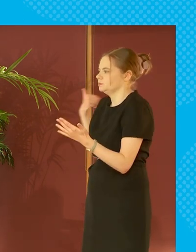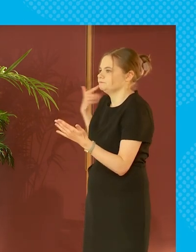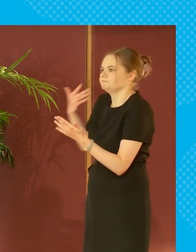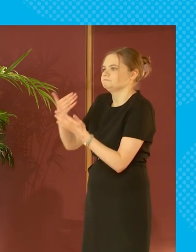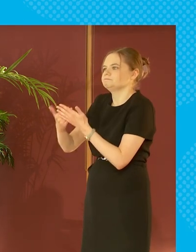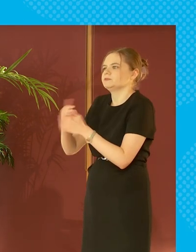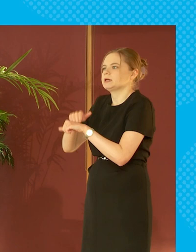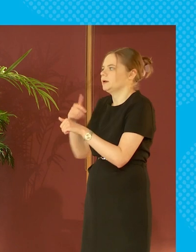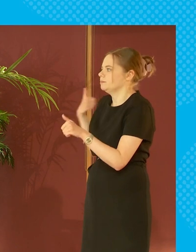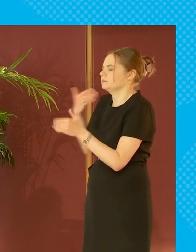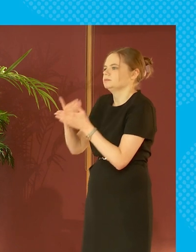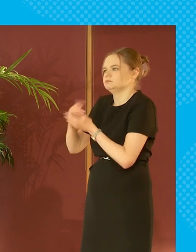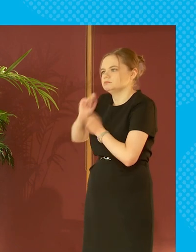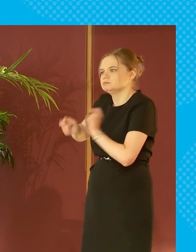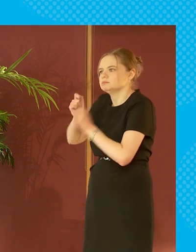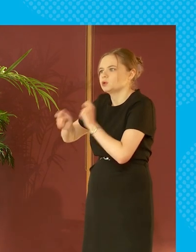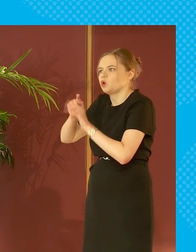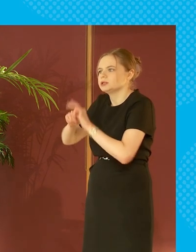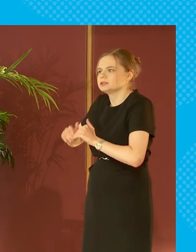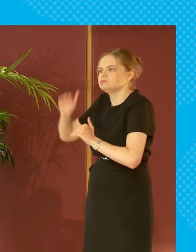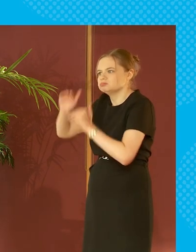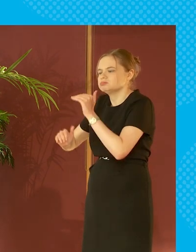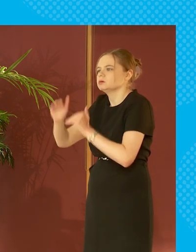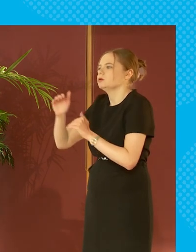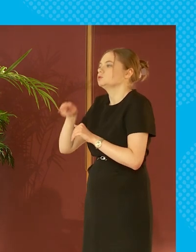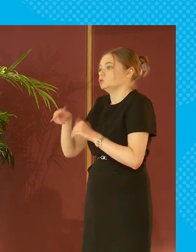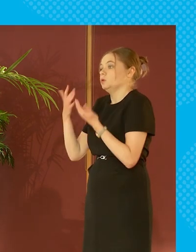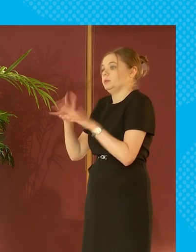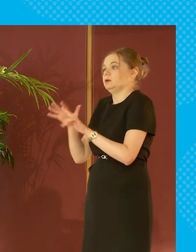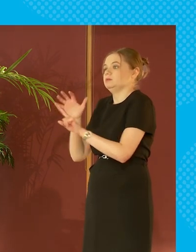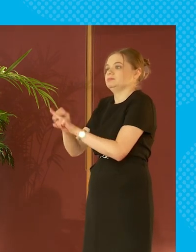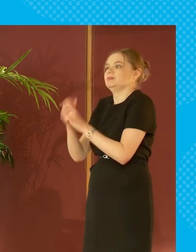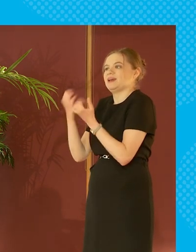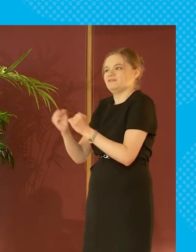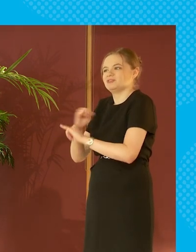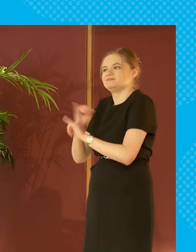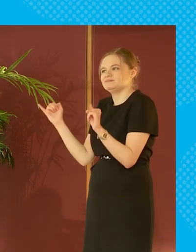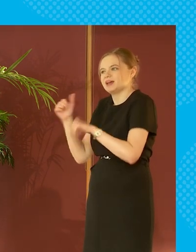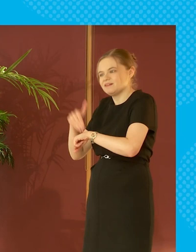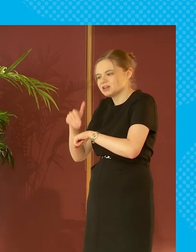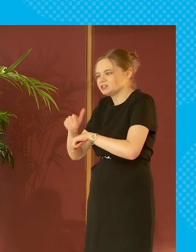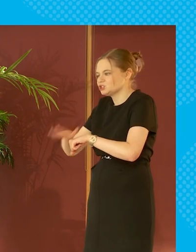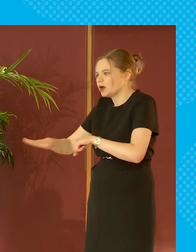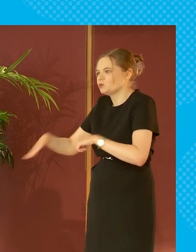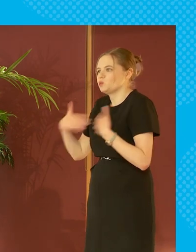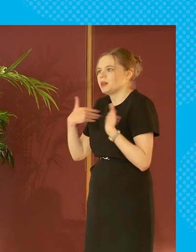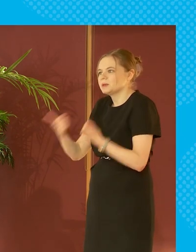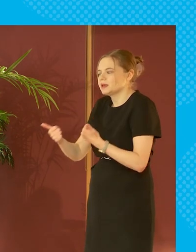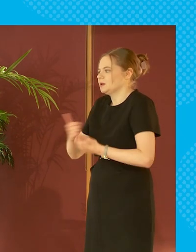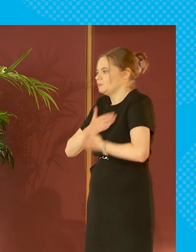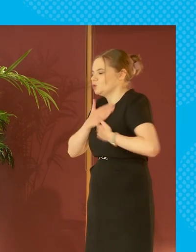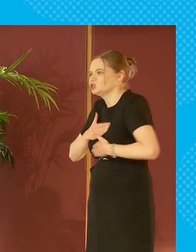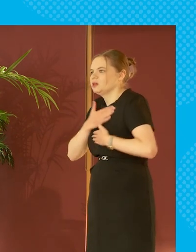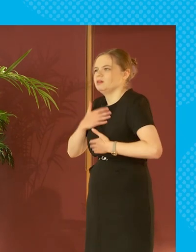change in quality of employment over that period and what it showed is that did have adverse effects on child well-being child conduct